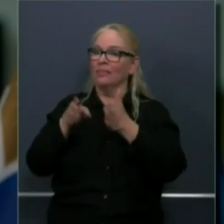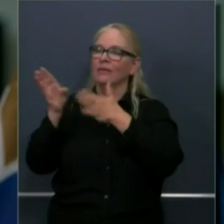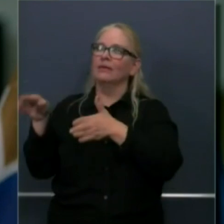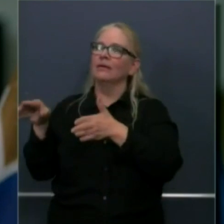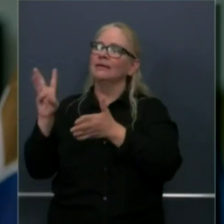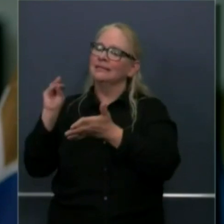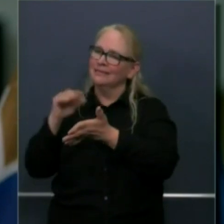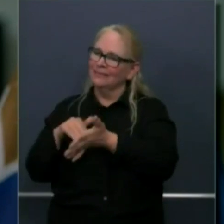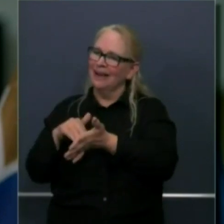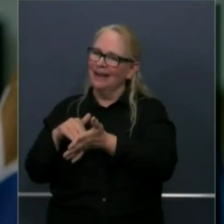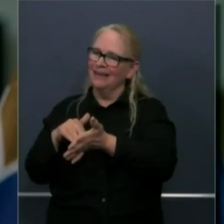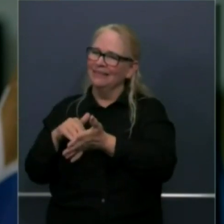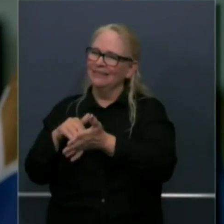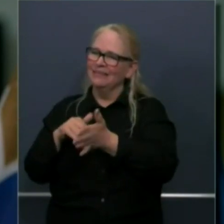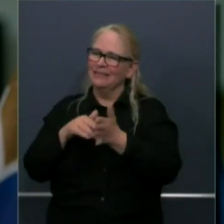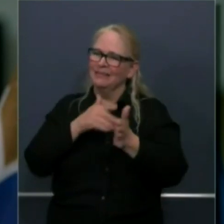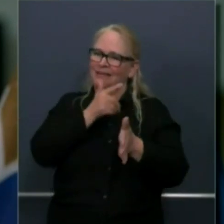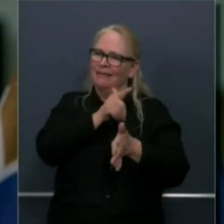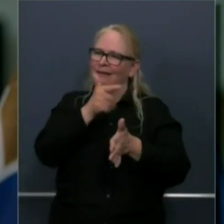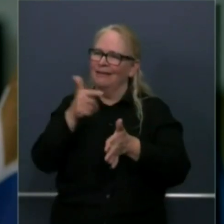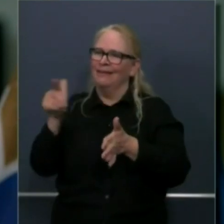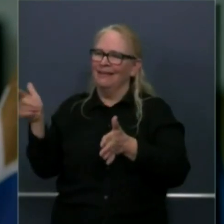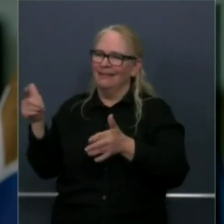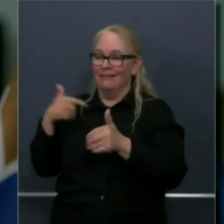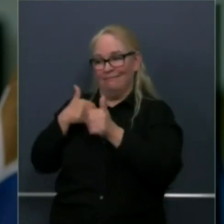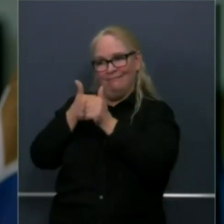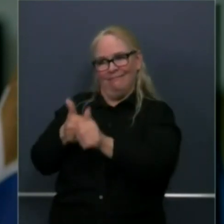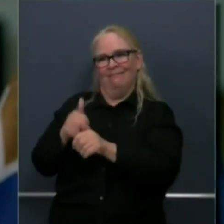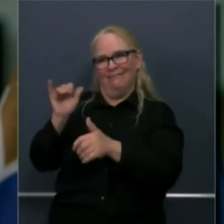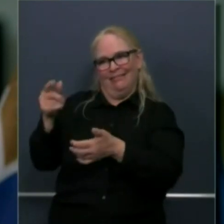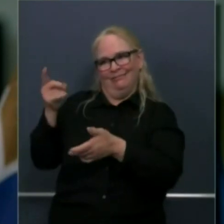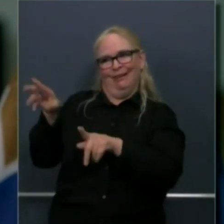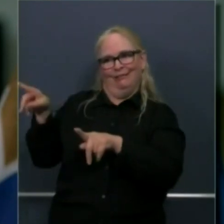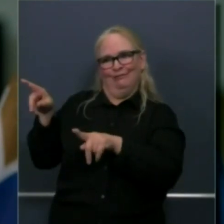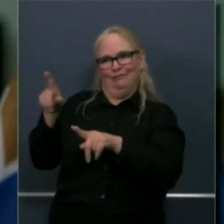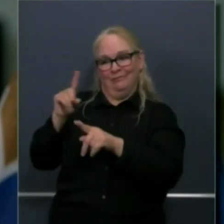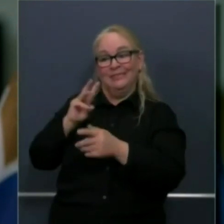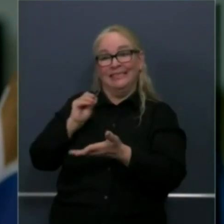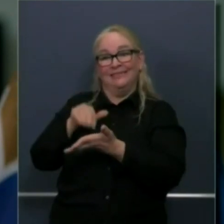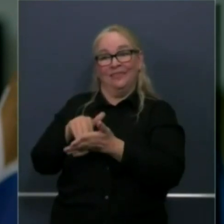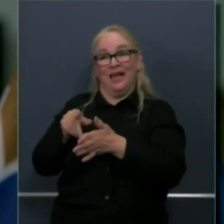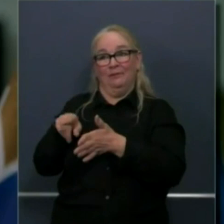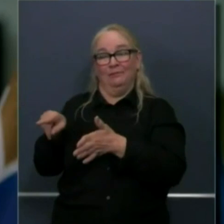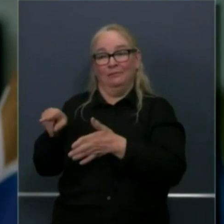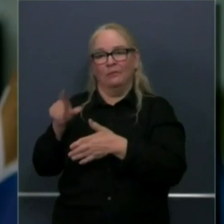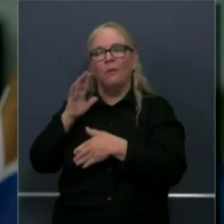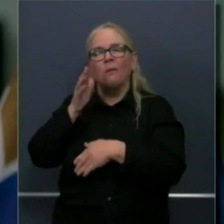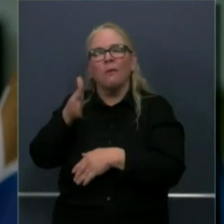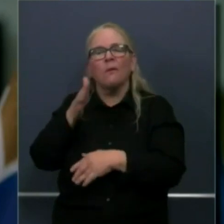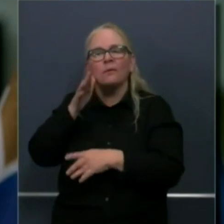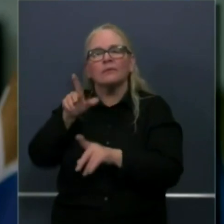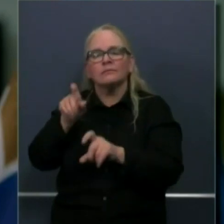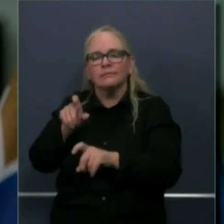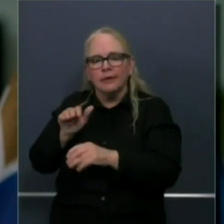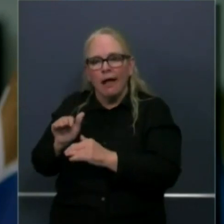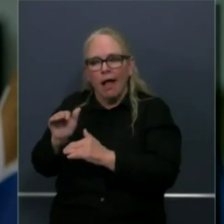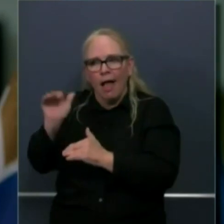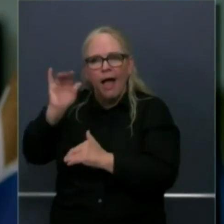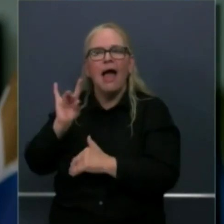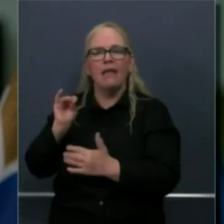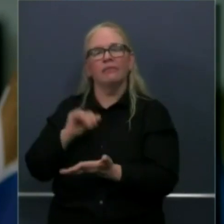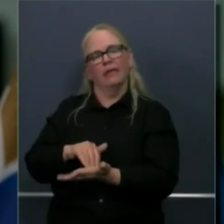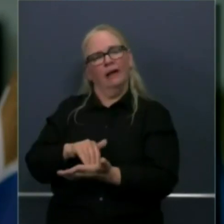myself, guided by our task force, we said 60, and then we hope to get to 80. The reference to 90 plus was